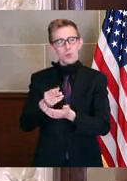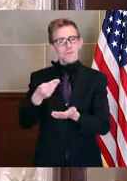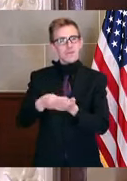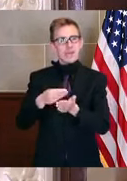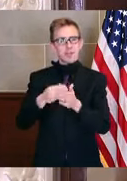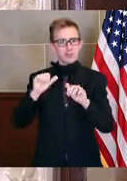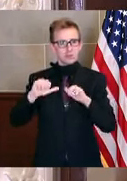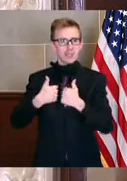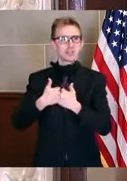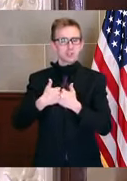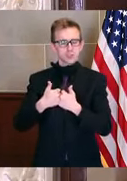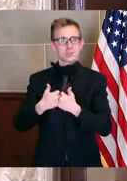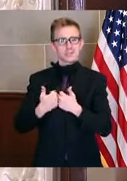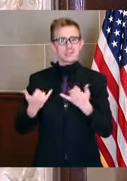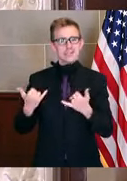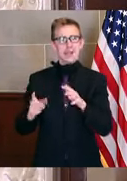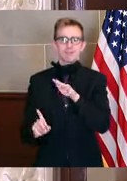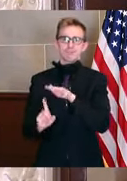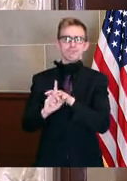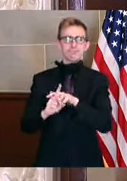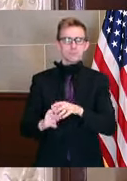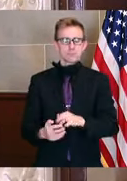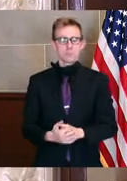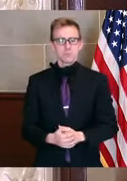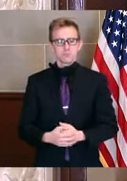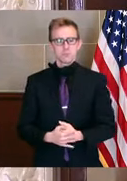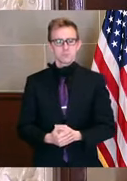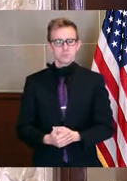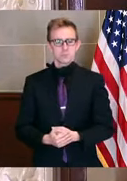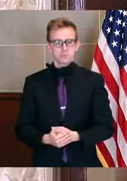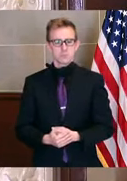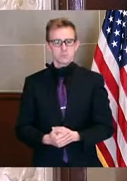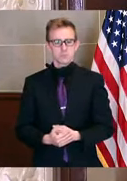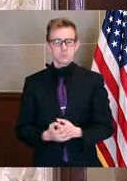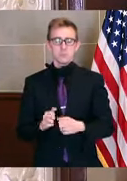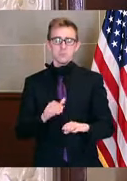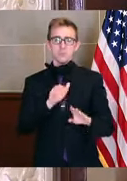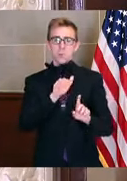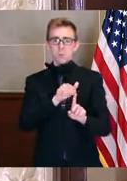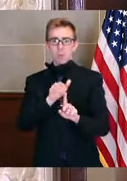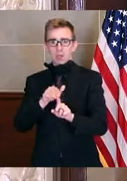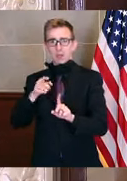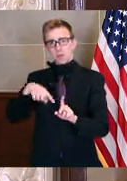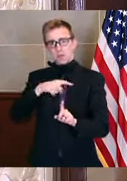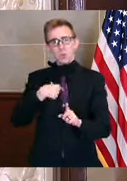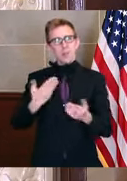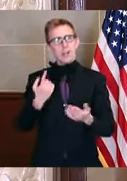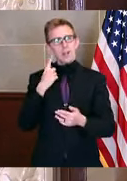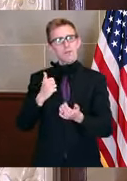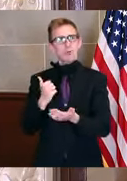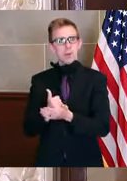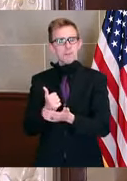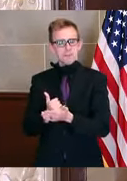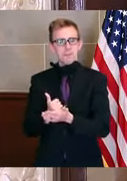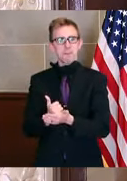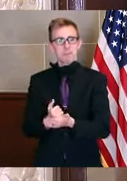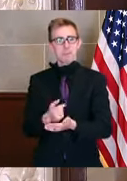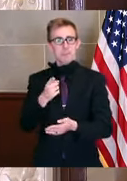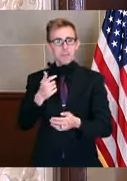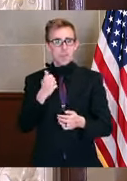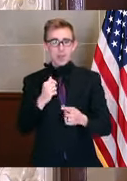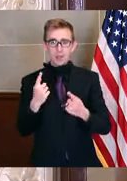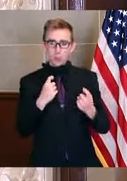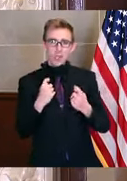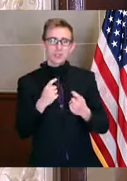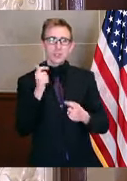challenges they are now facing. I want to remind everyone that we're here to assist you by answering any questions or directing you to